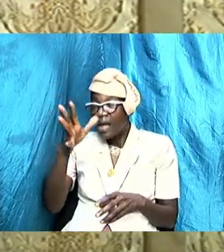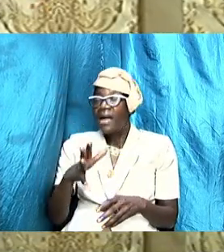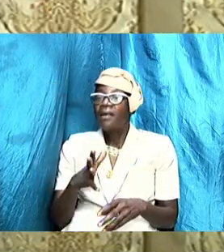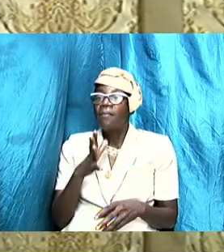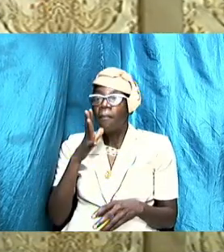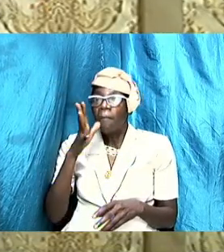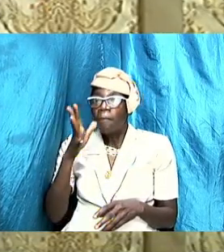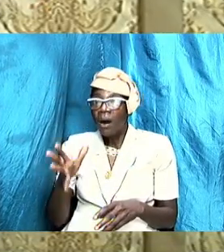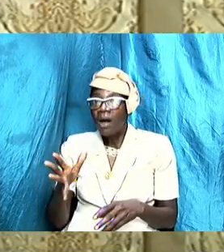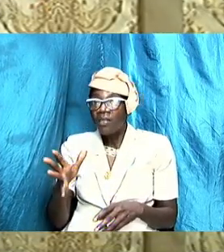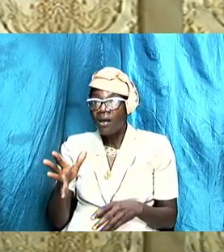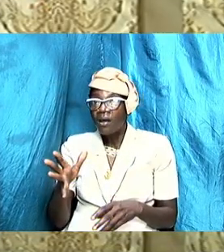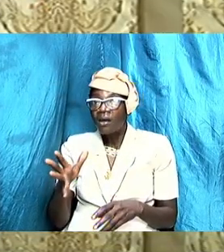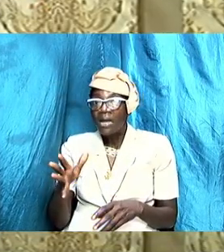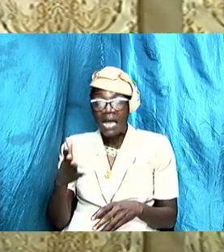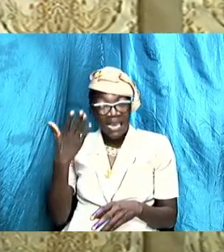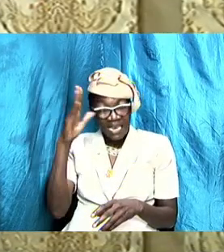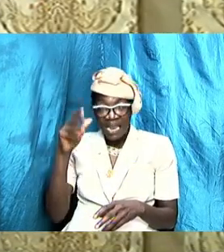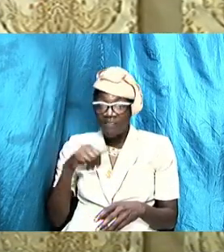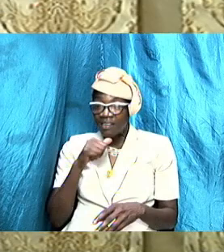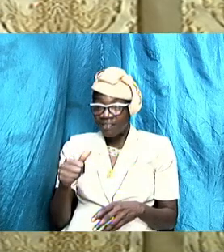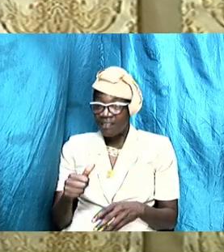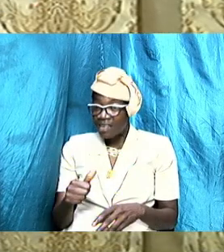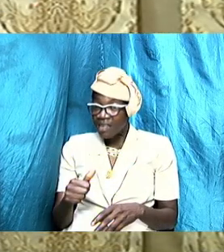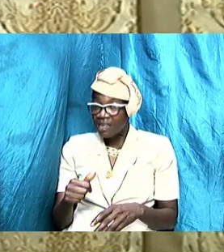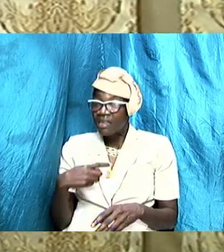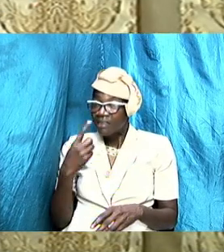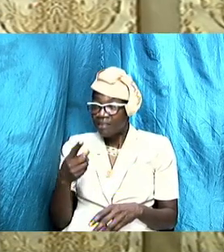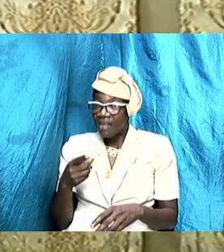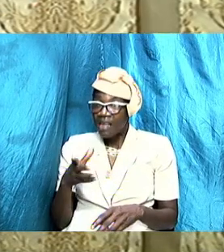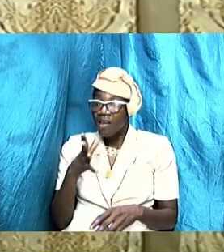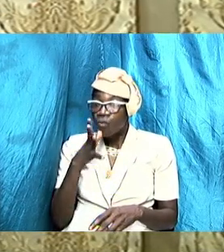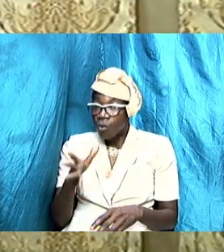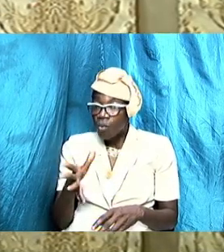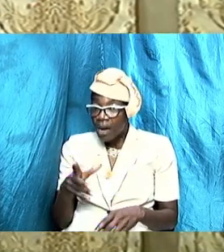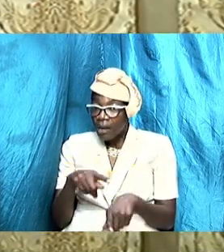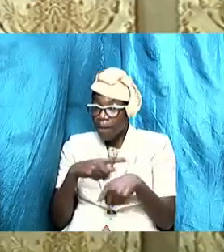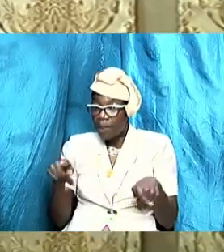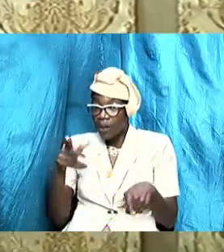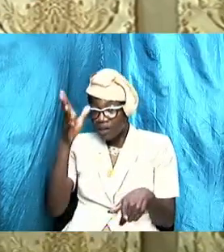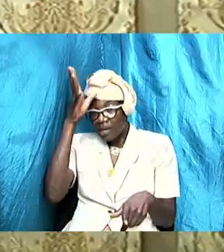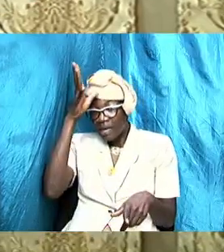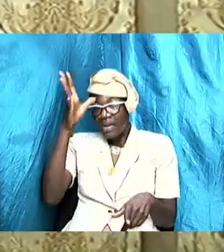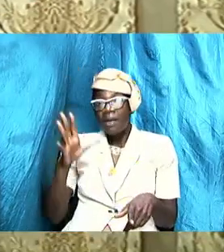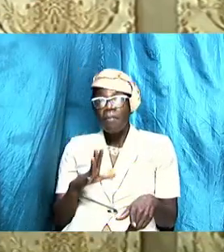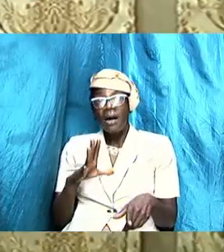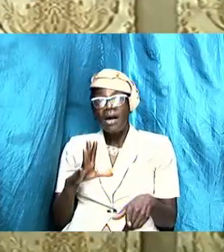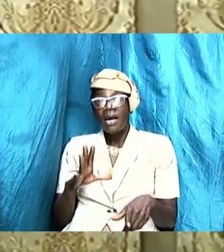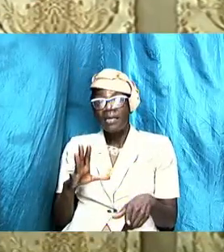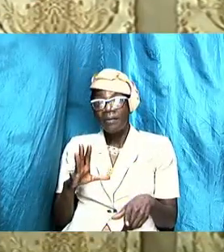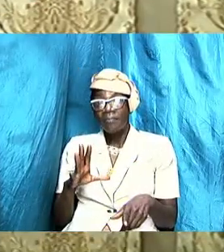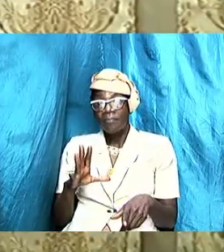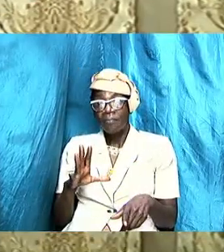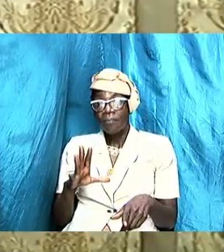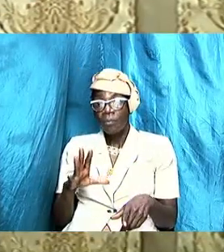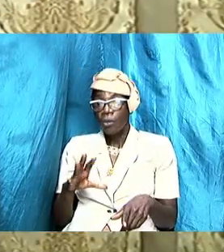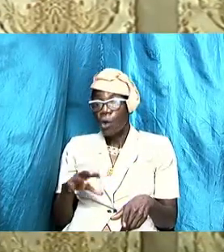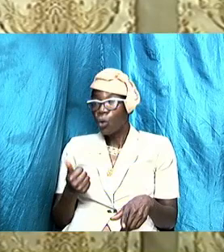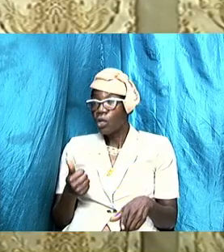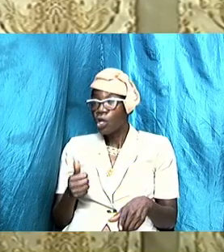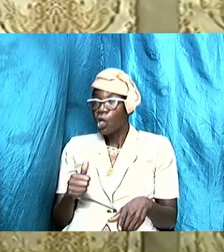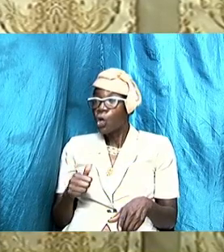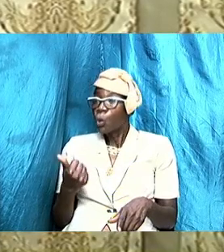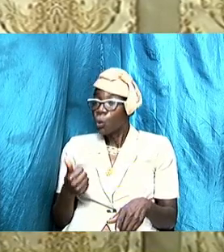and mother it never said a woman the man going leave because he's going to become his own nucleus and his own source